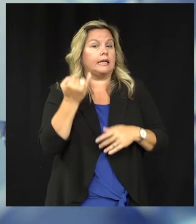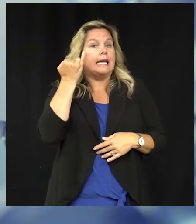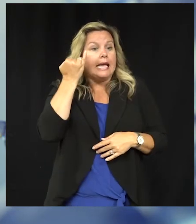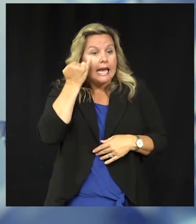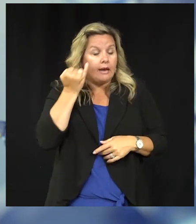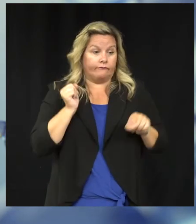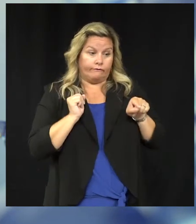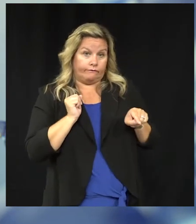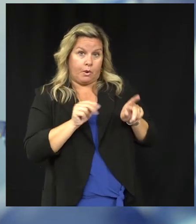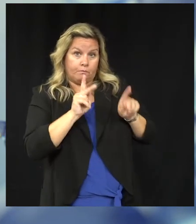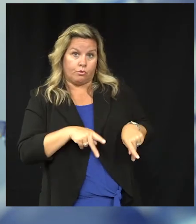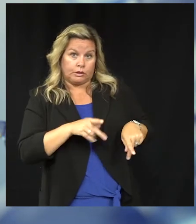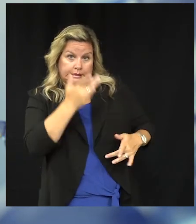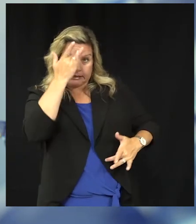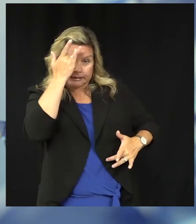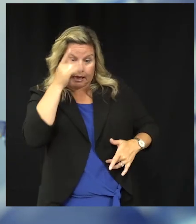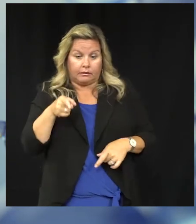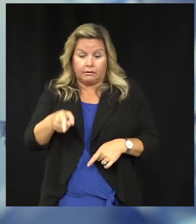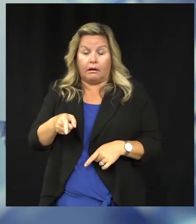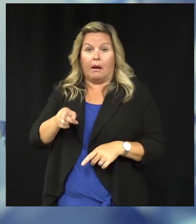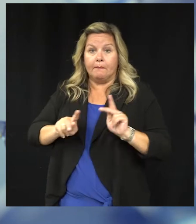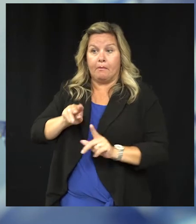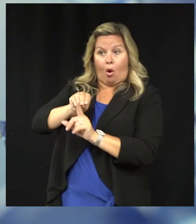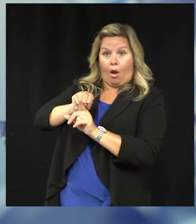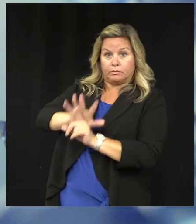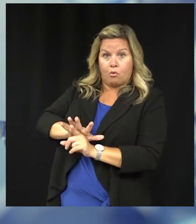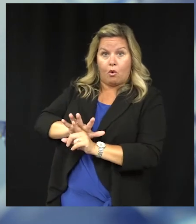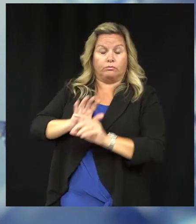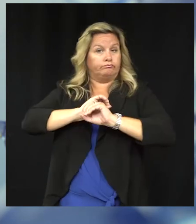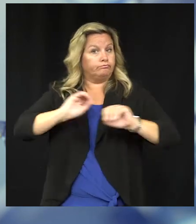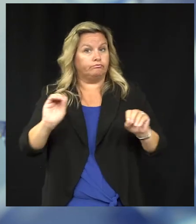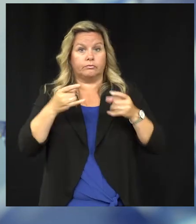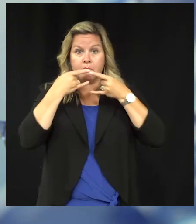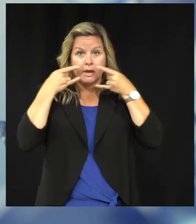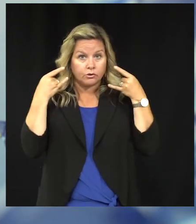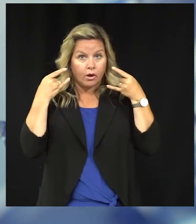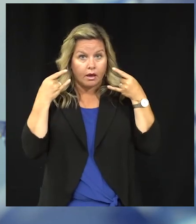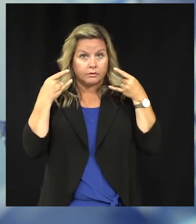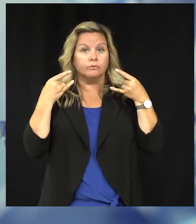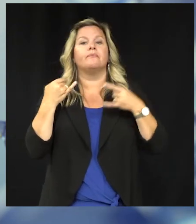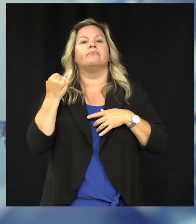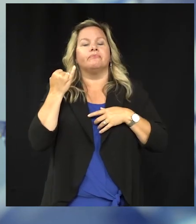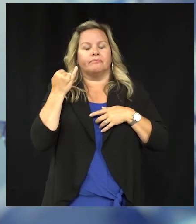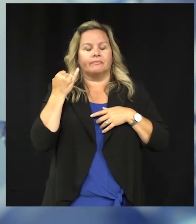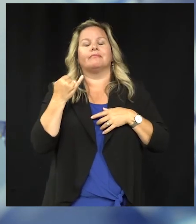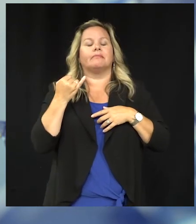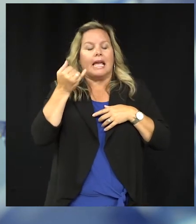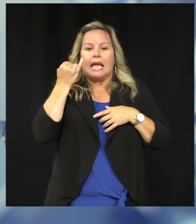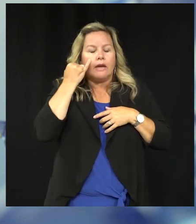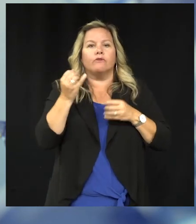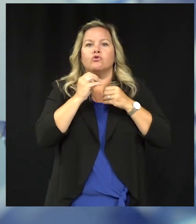case or and or the exposed people are wearing a facial covering is six feet.